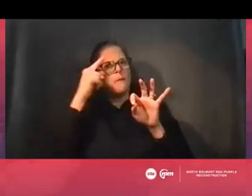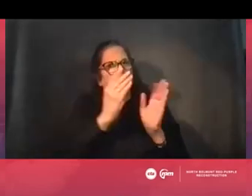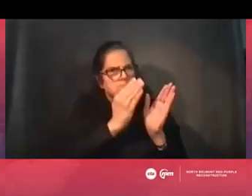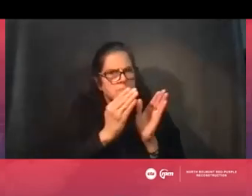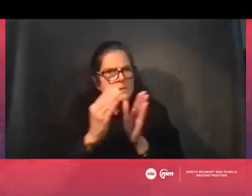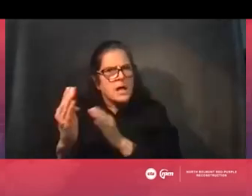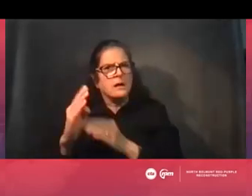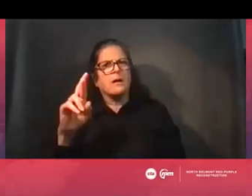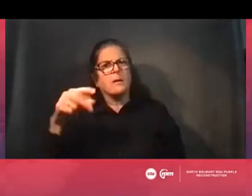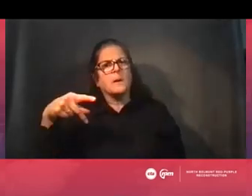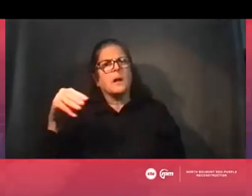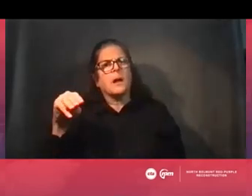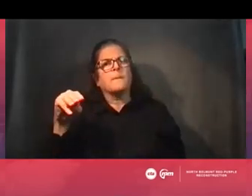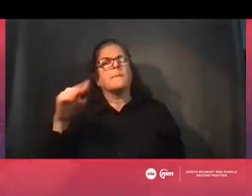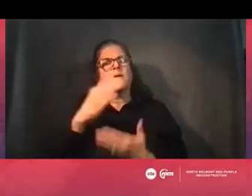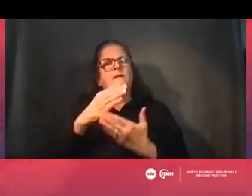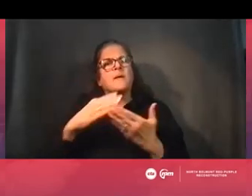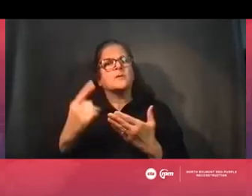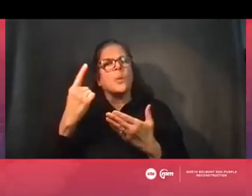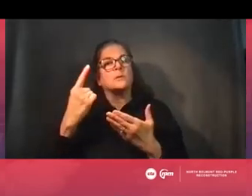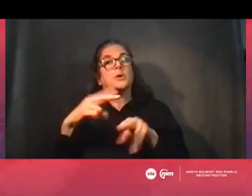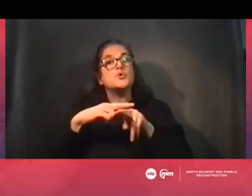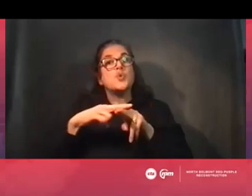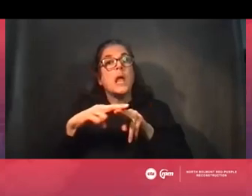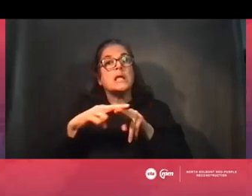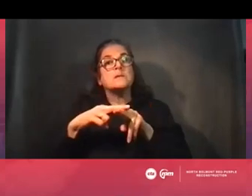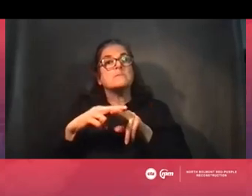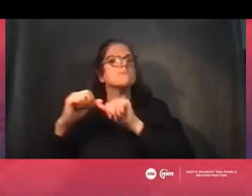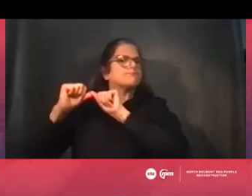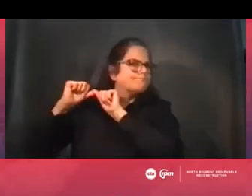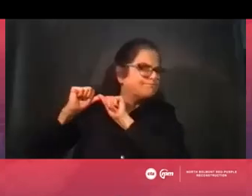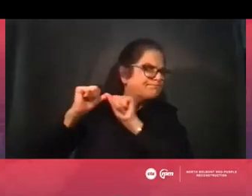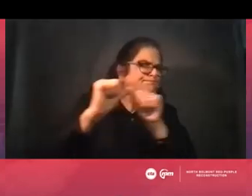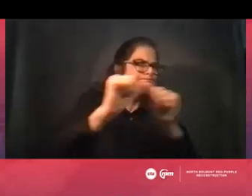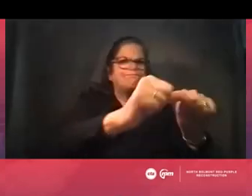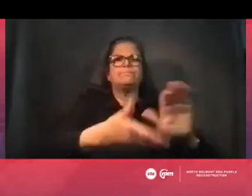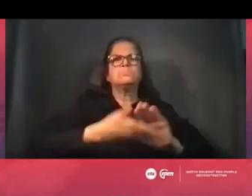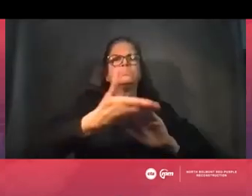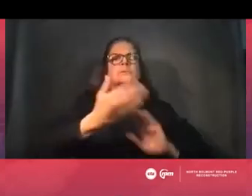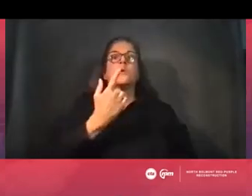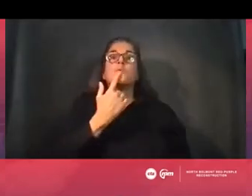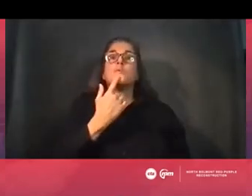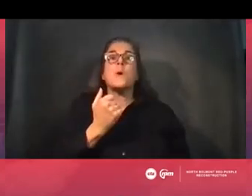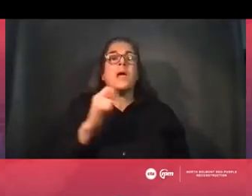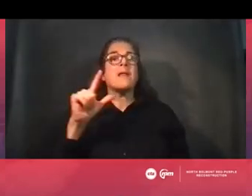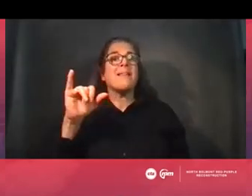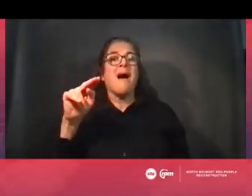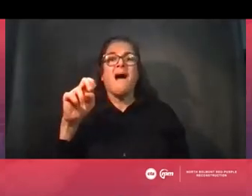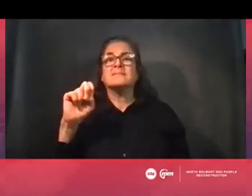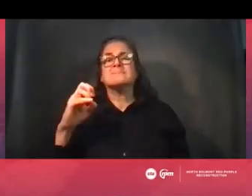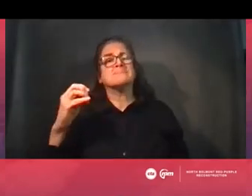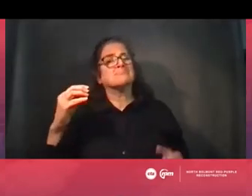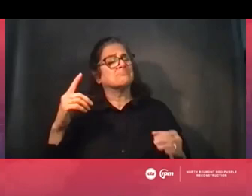is that we would continue service throughout construction. The red line is simply too important to, you know, just to